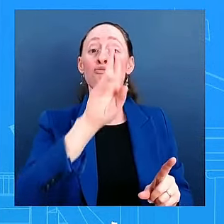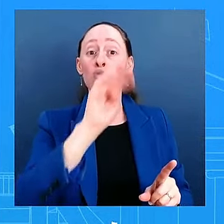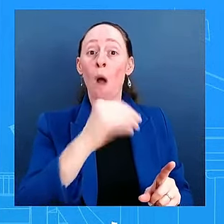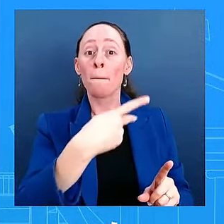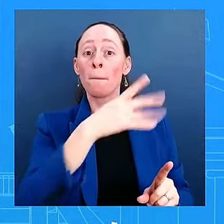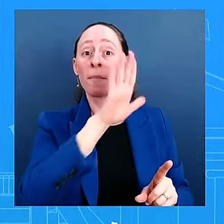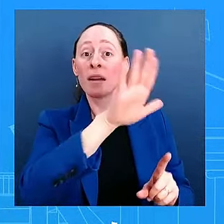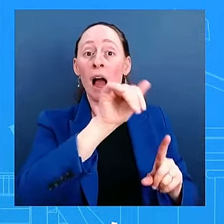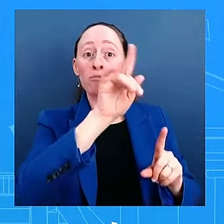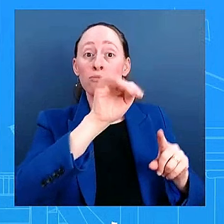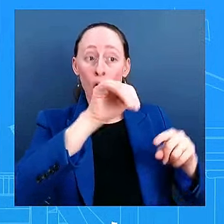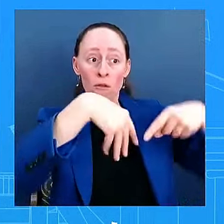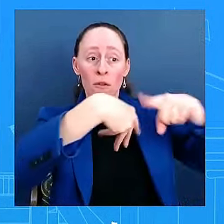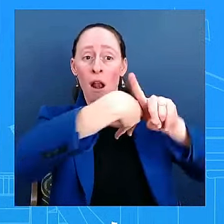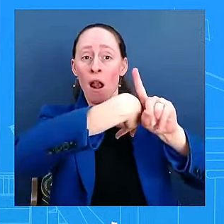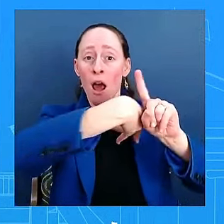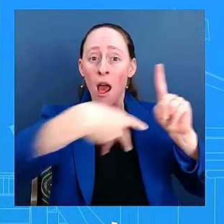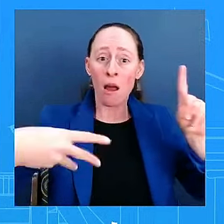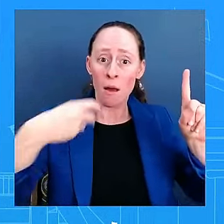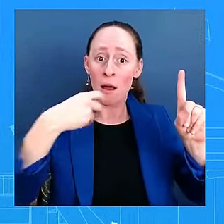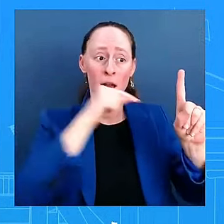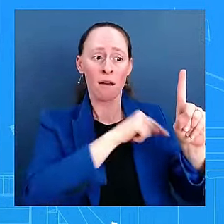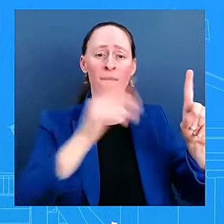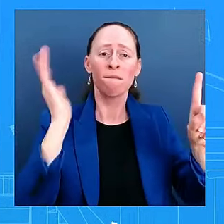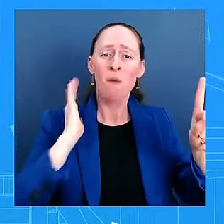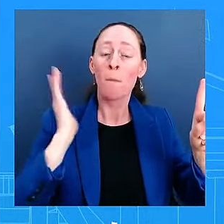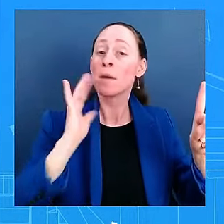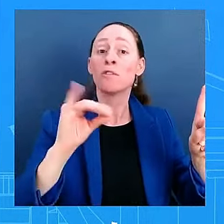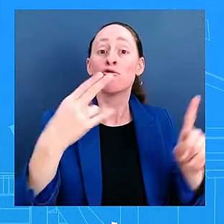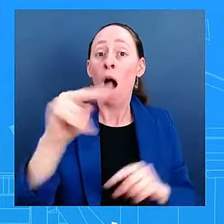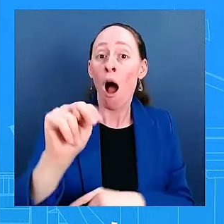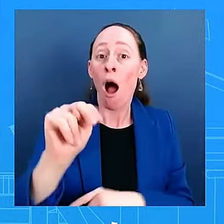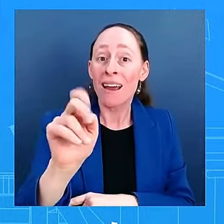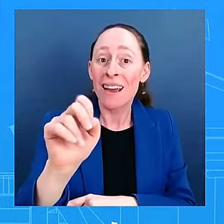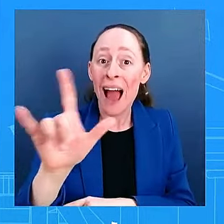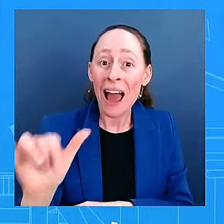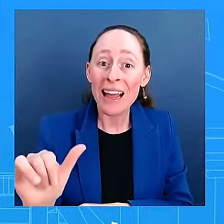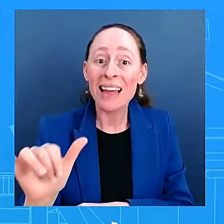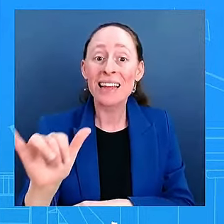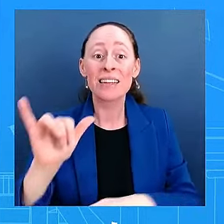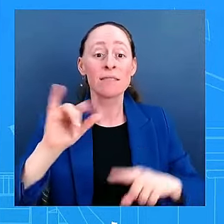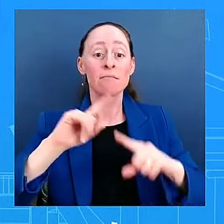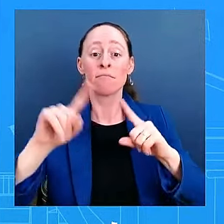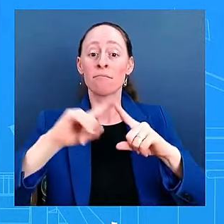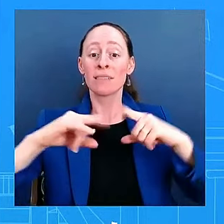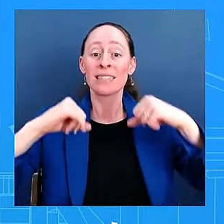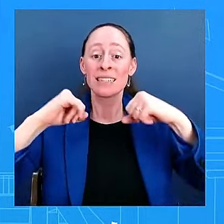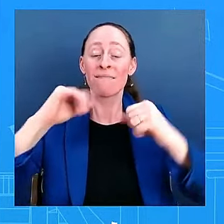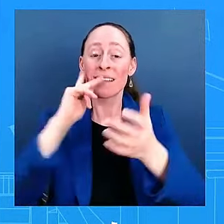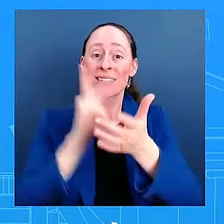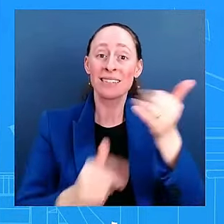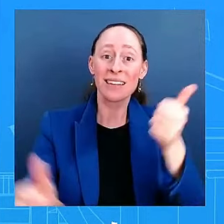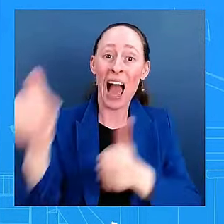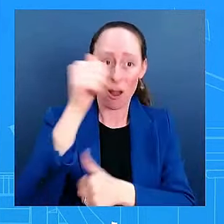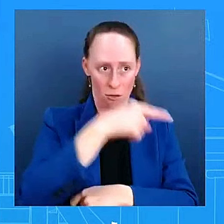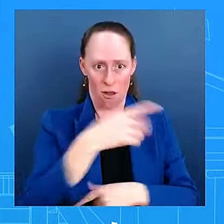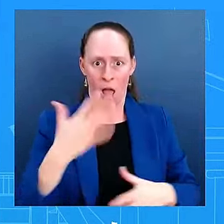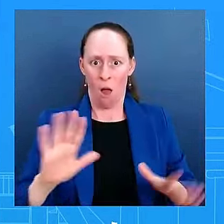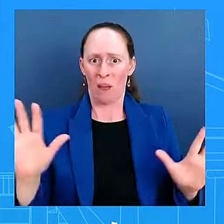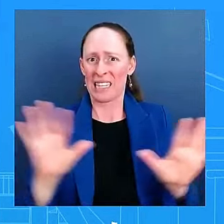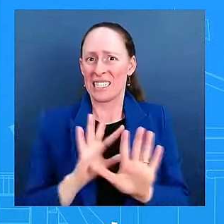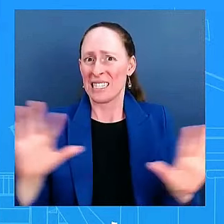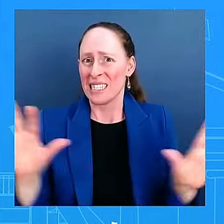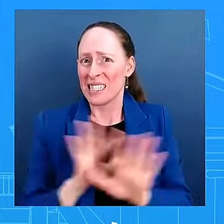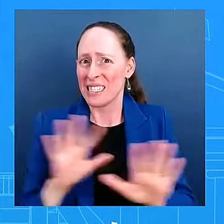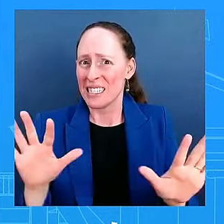defense secretary. They were very clear. And we also heard words that the president-elect